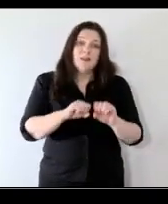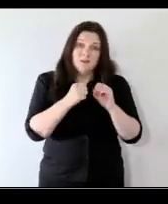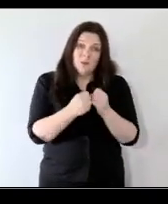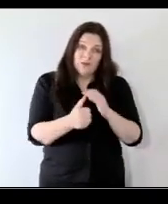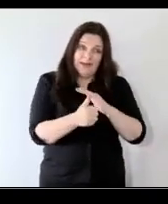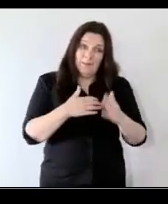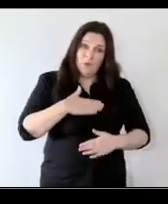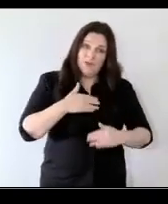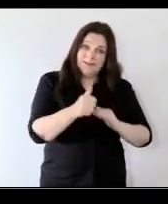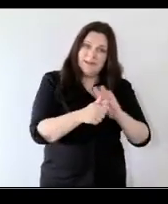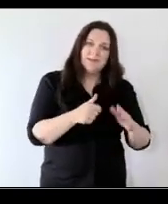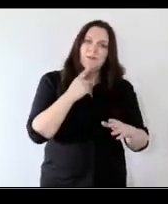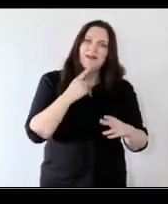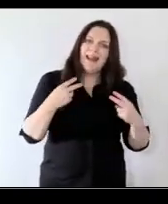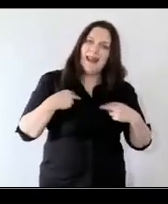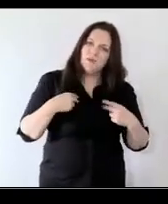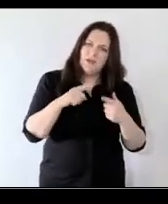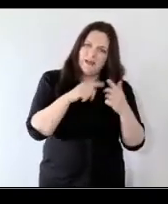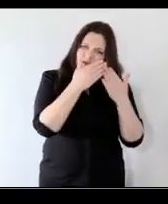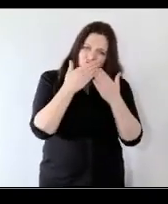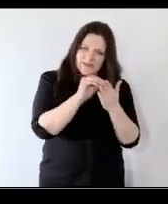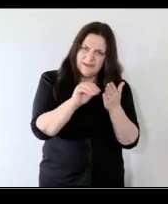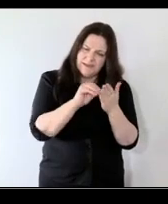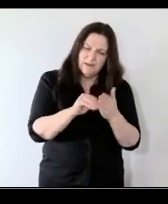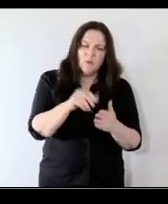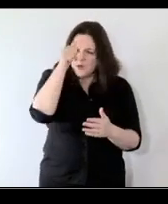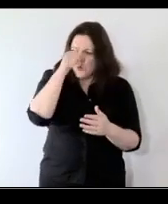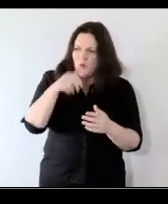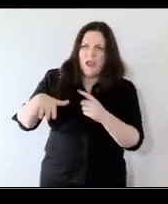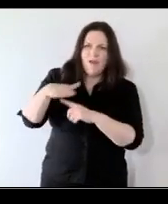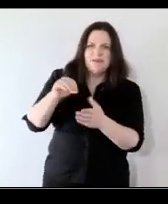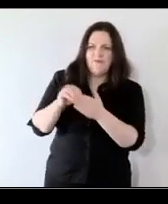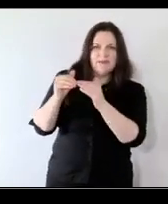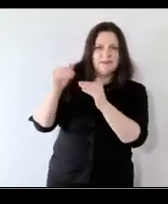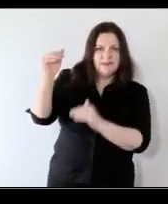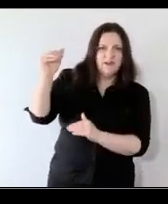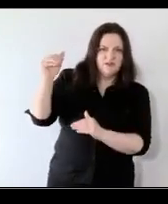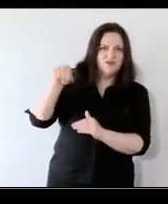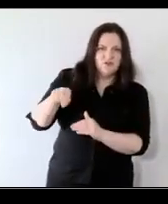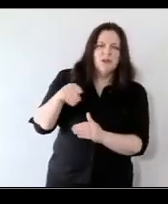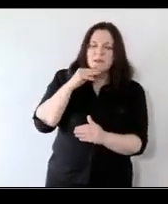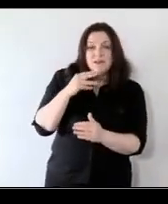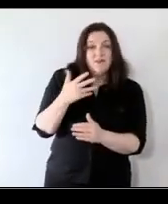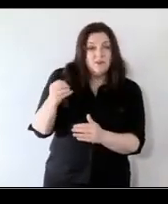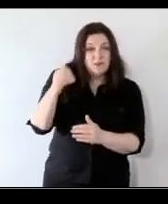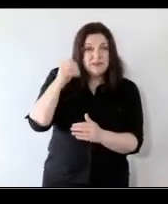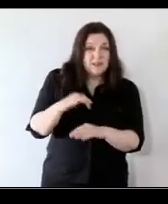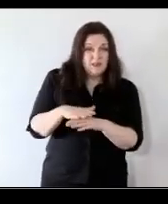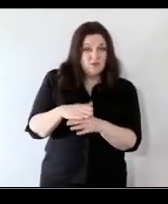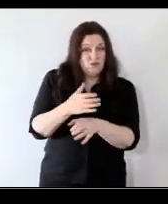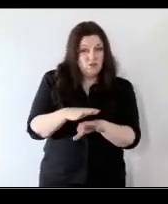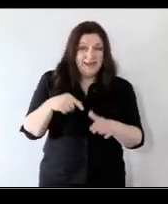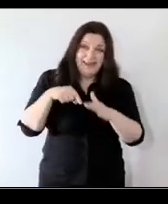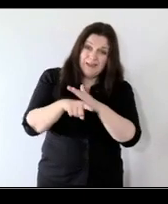emotional skills is around language and literacy so we know that in areas of disadvantage up to 50 percent of children kind of entering